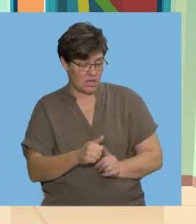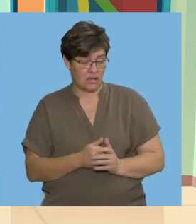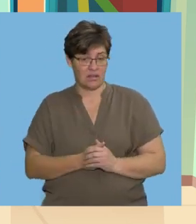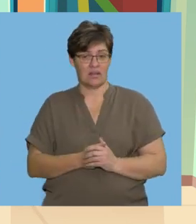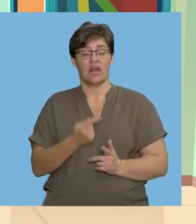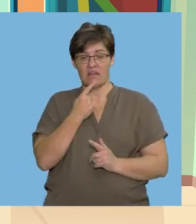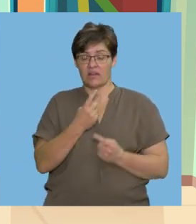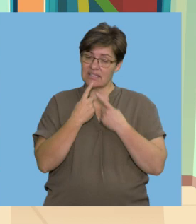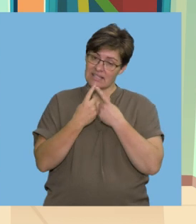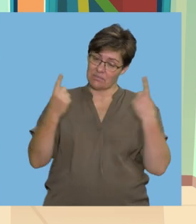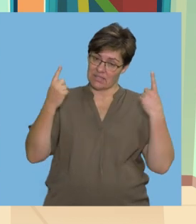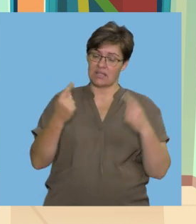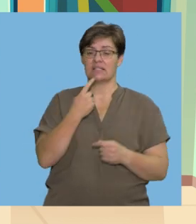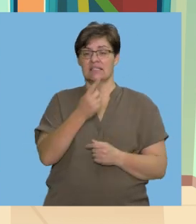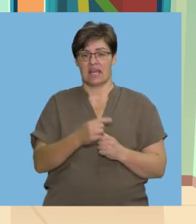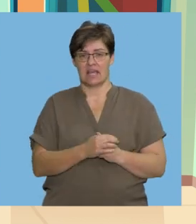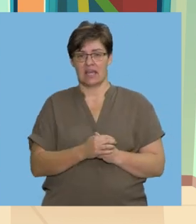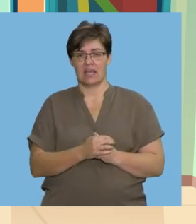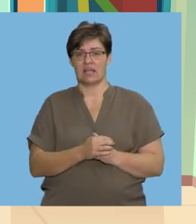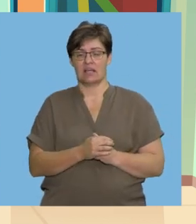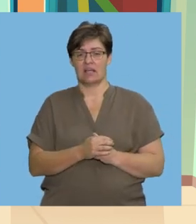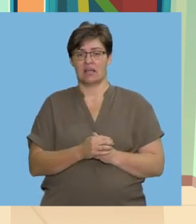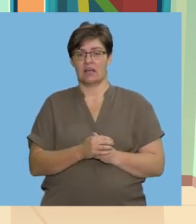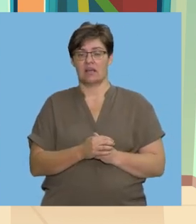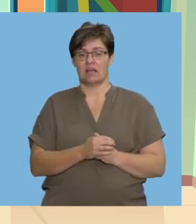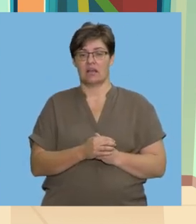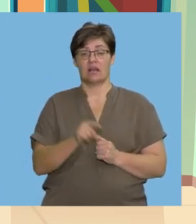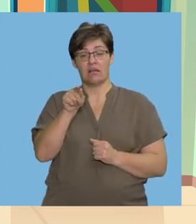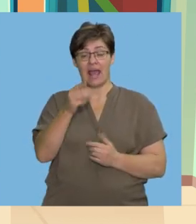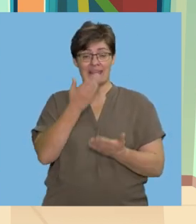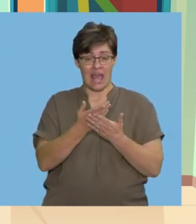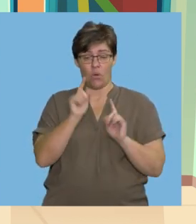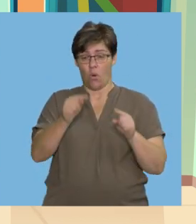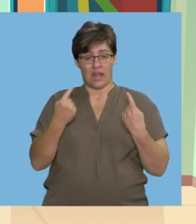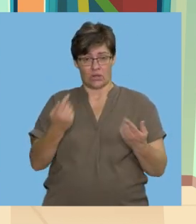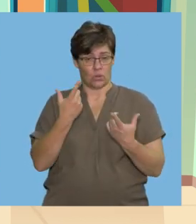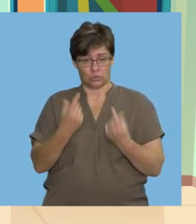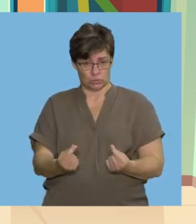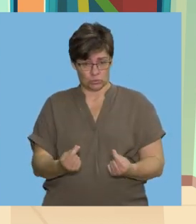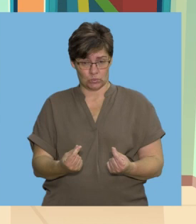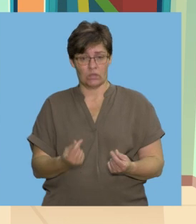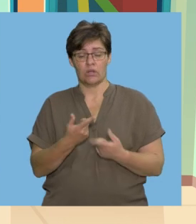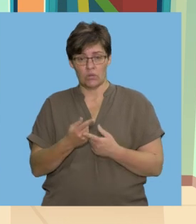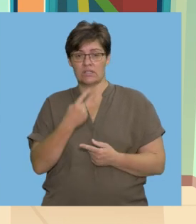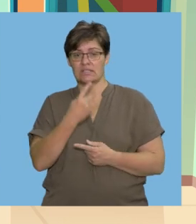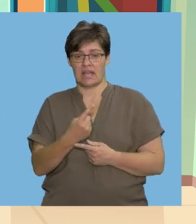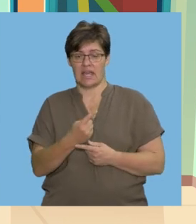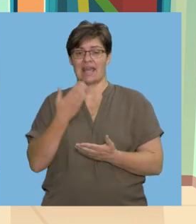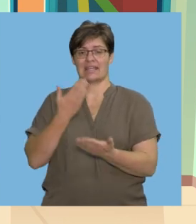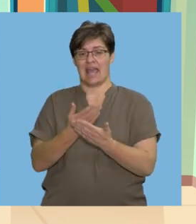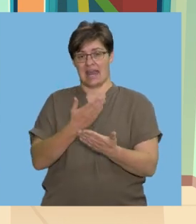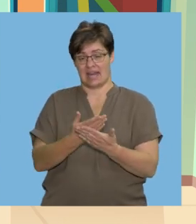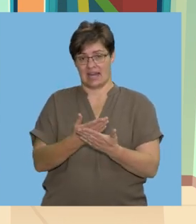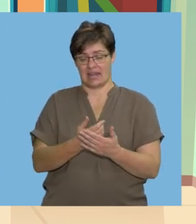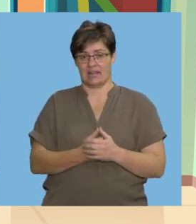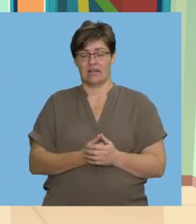When I provide you with a statement that tells you what someone is or is not able to do Then you will start the question